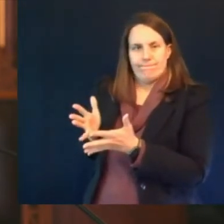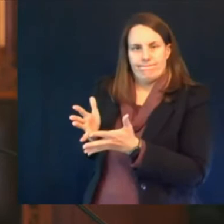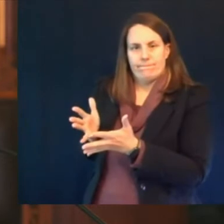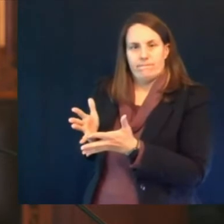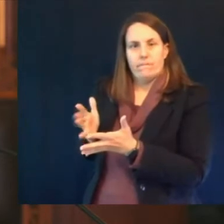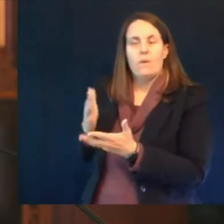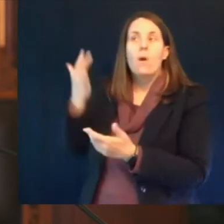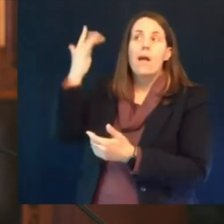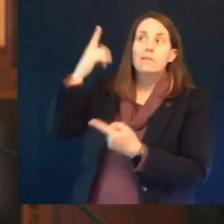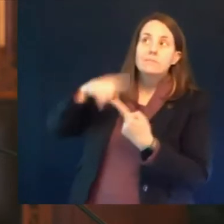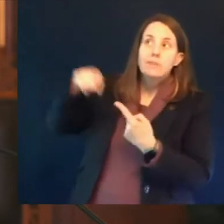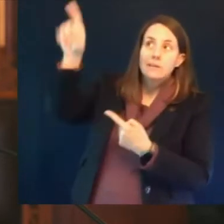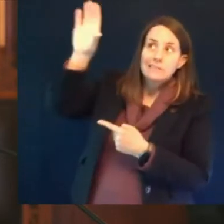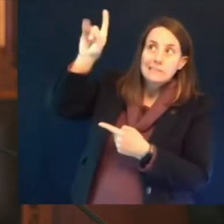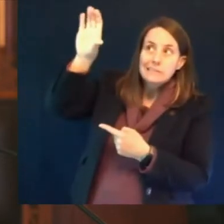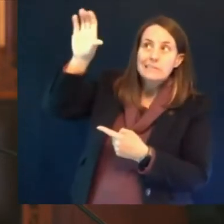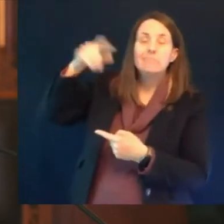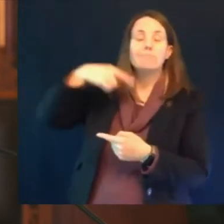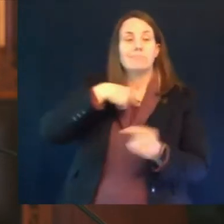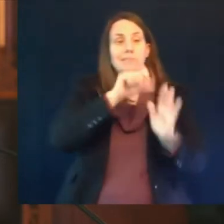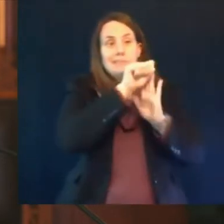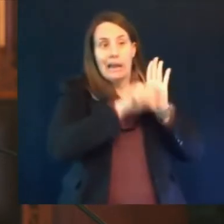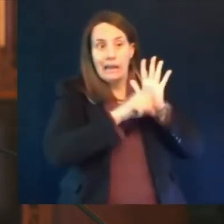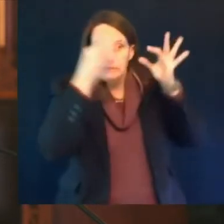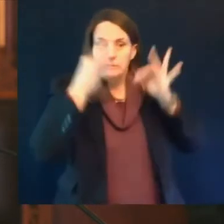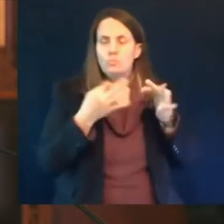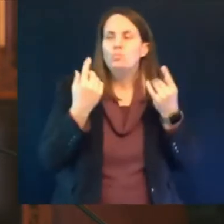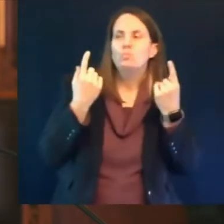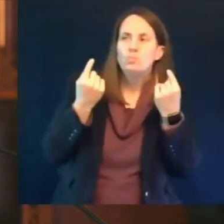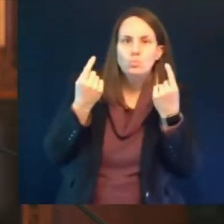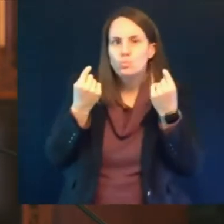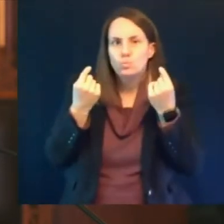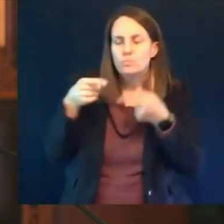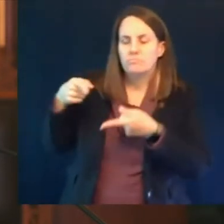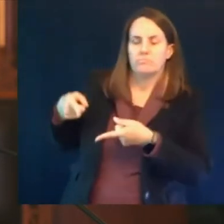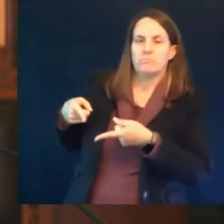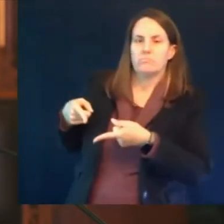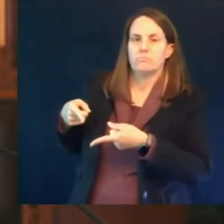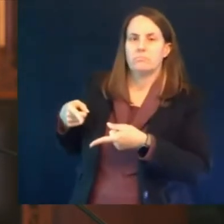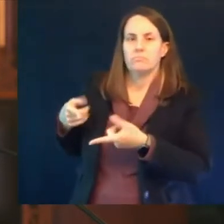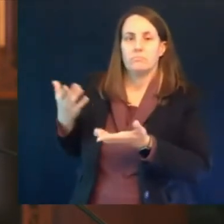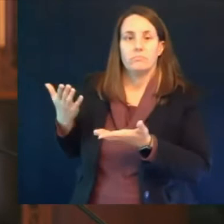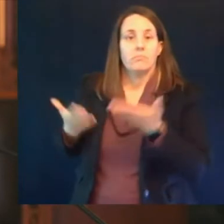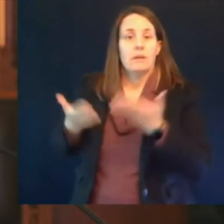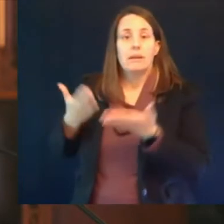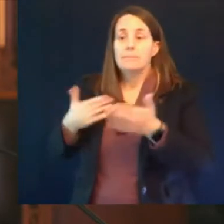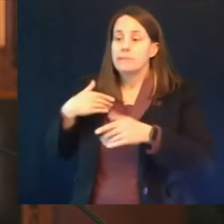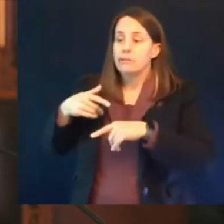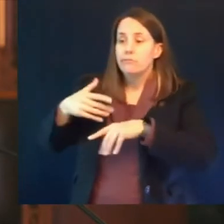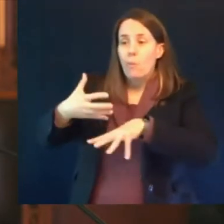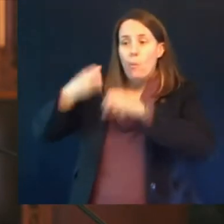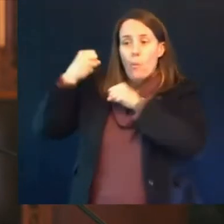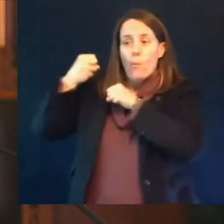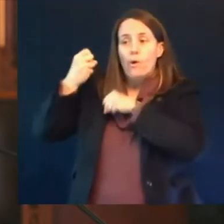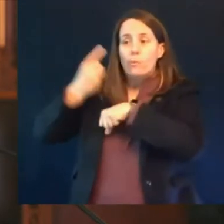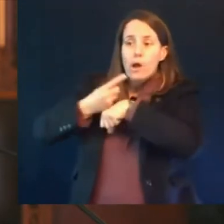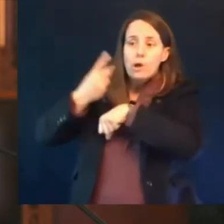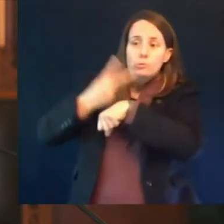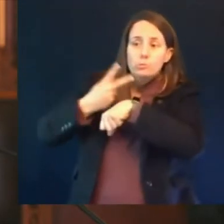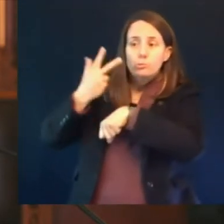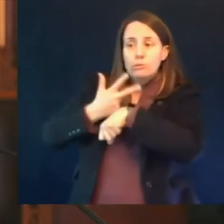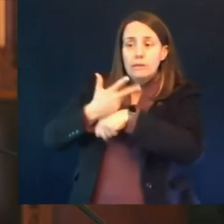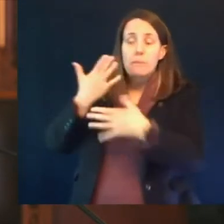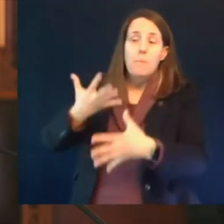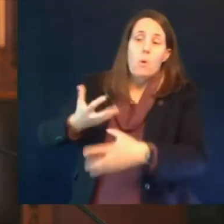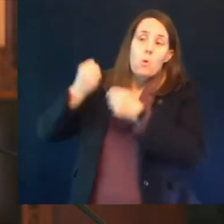again this pause may be a few days to a week it may be a bit longer but we are anticipating um